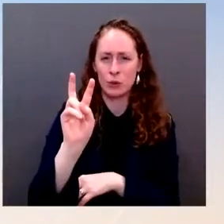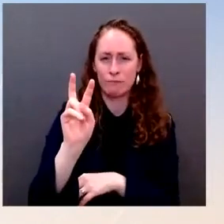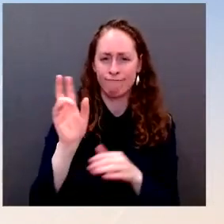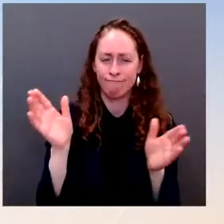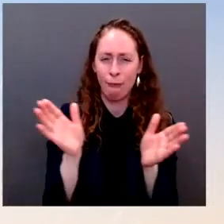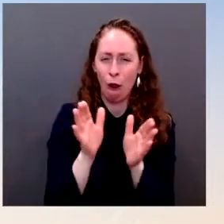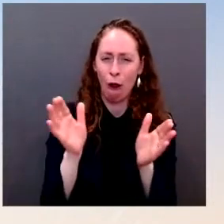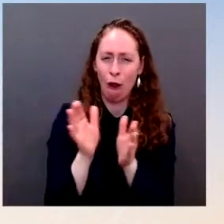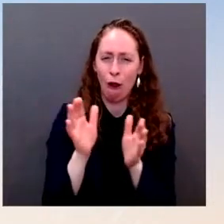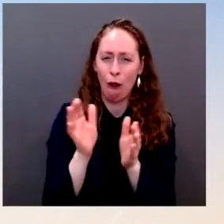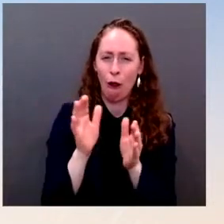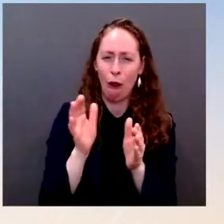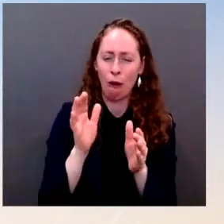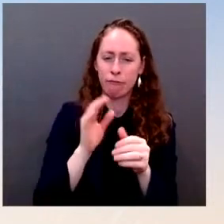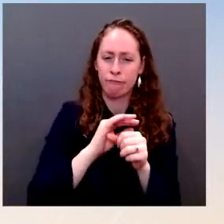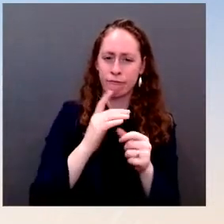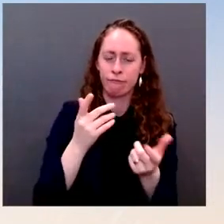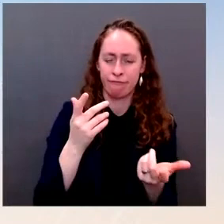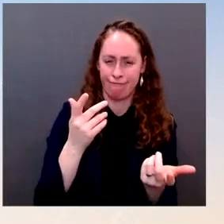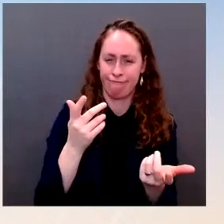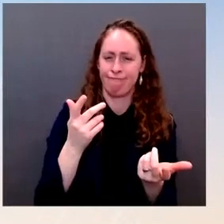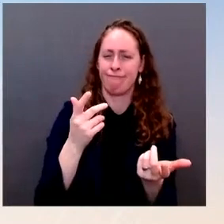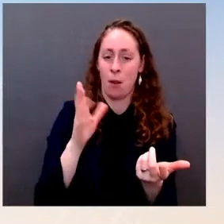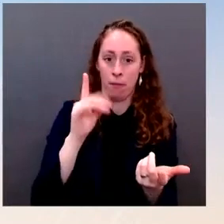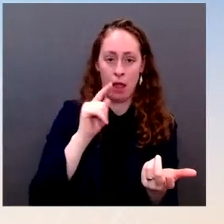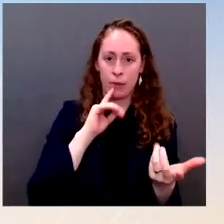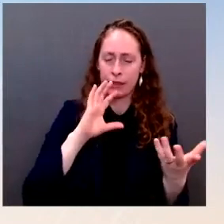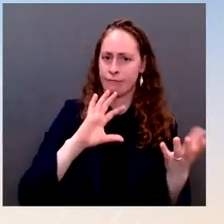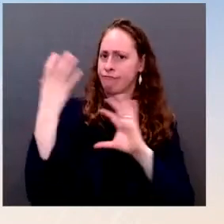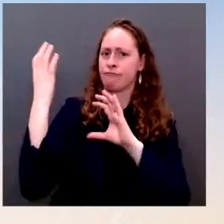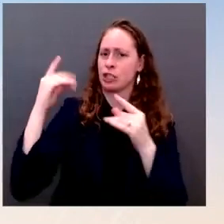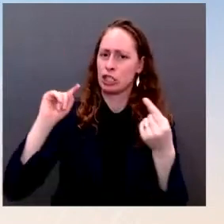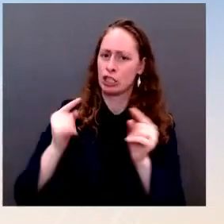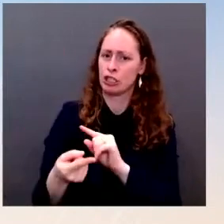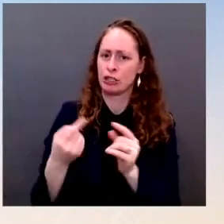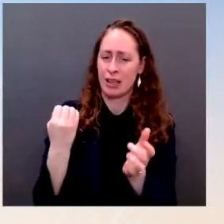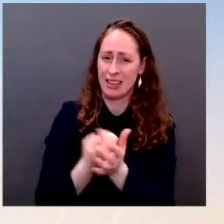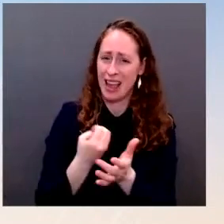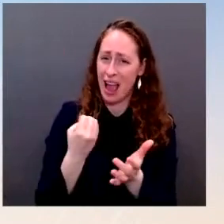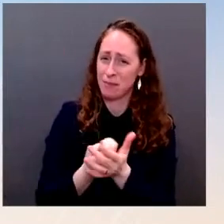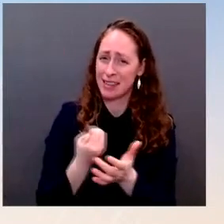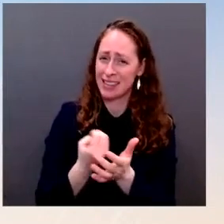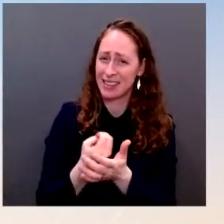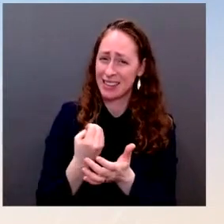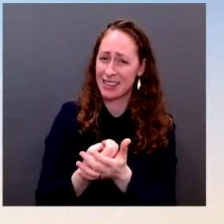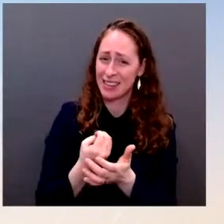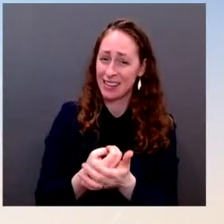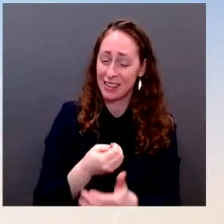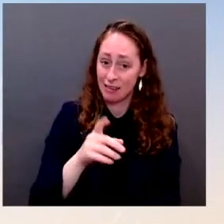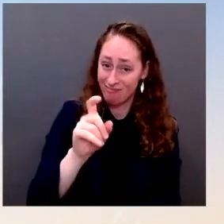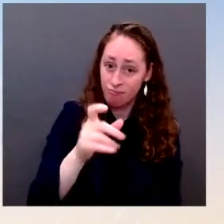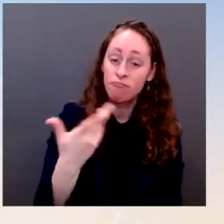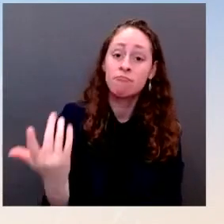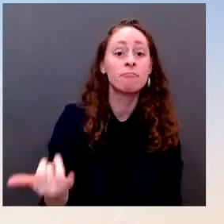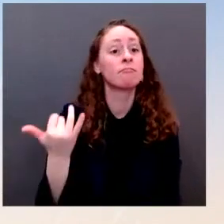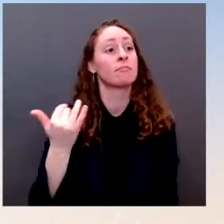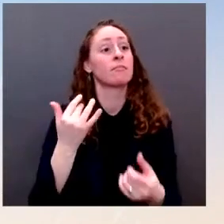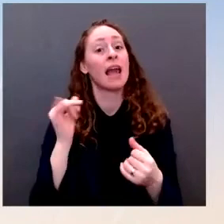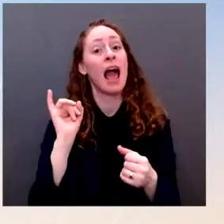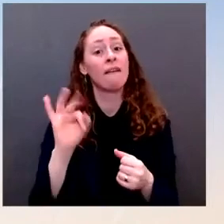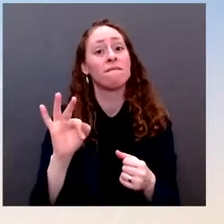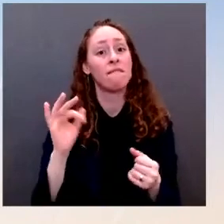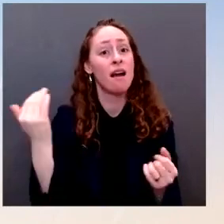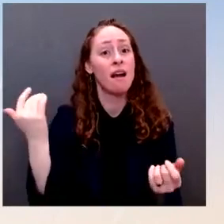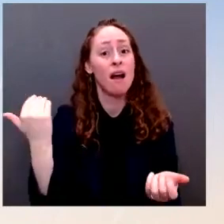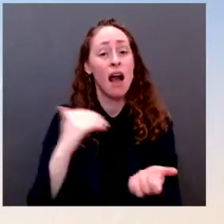And it suggests that lockdowns shouldn't be a part of a future pandemic response. Is that the shared view